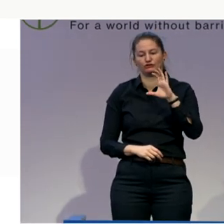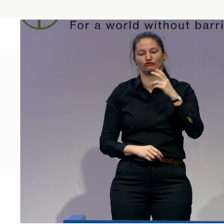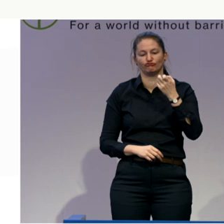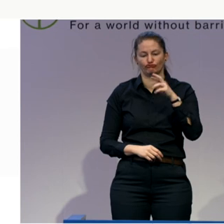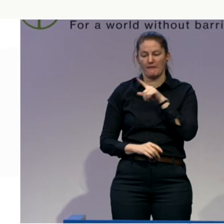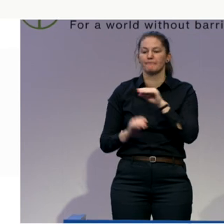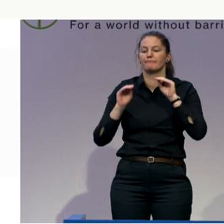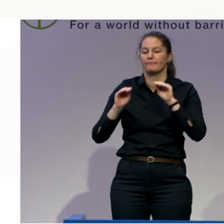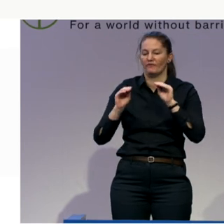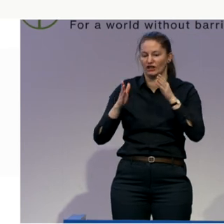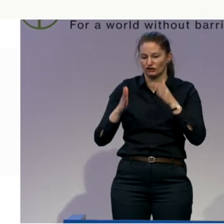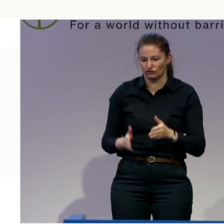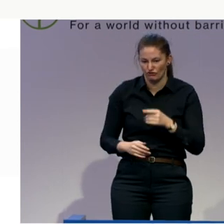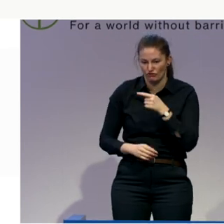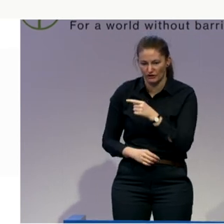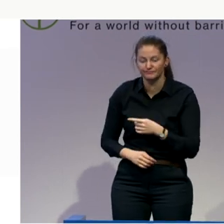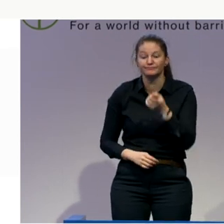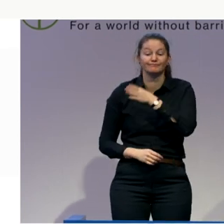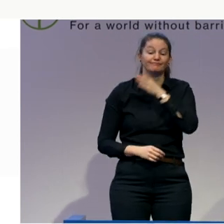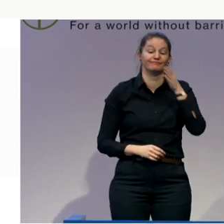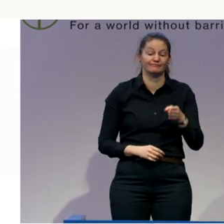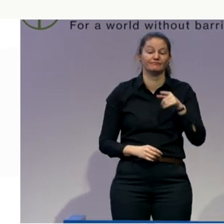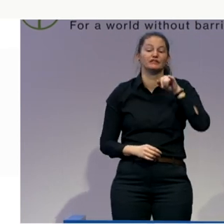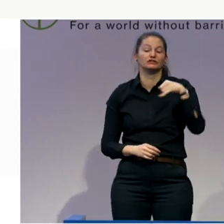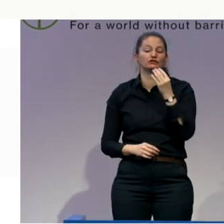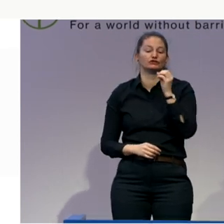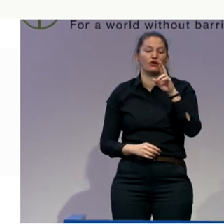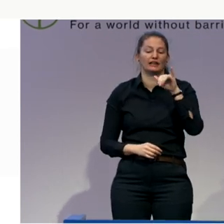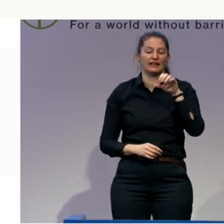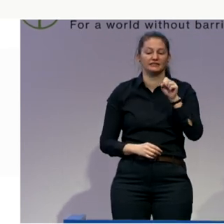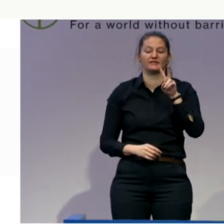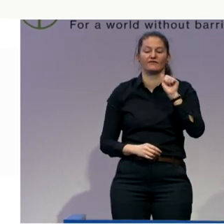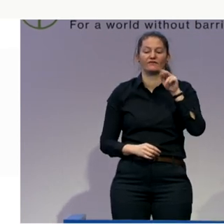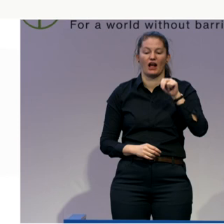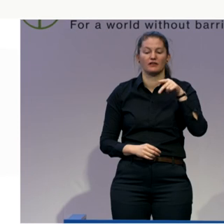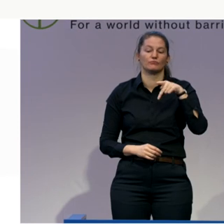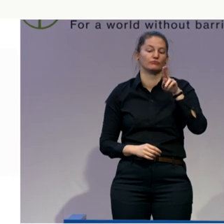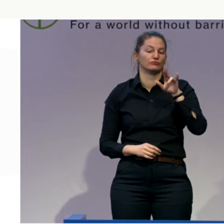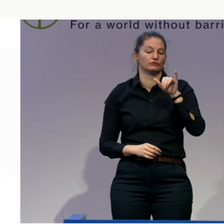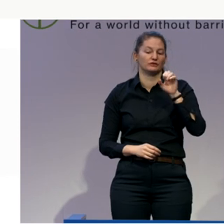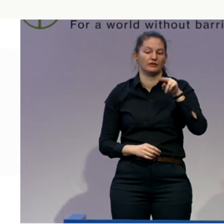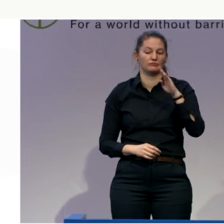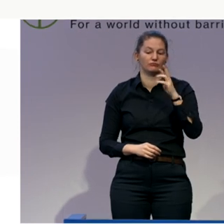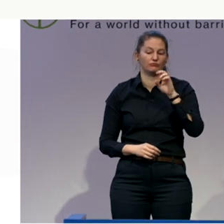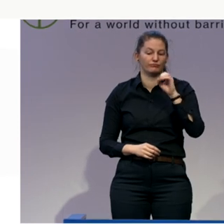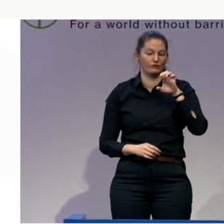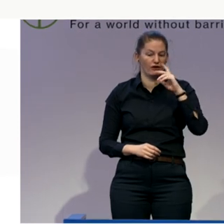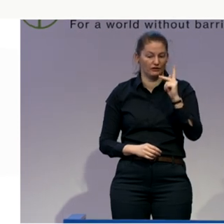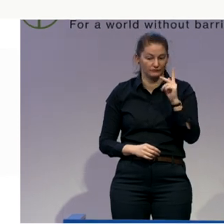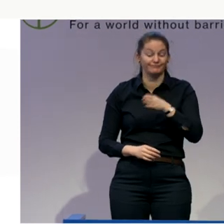Perienbroek on my left. And I have Germain Weber on his left.